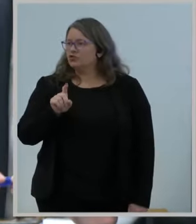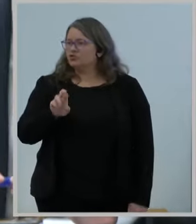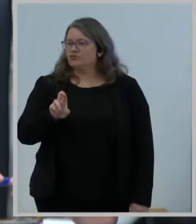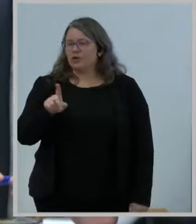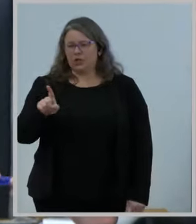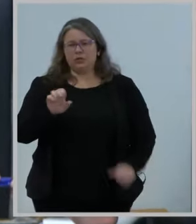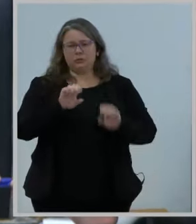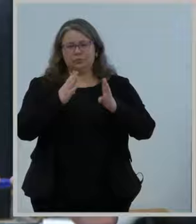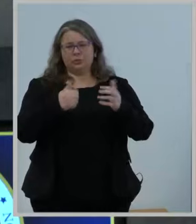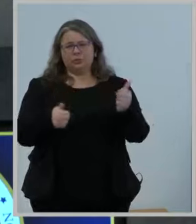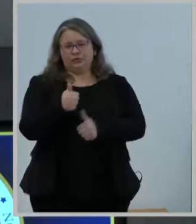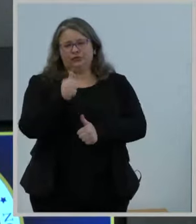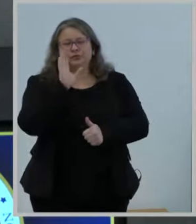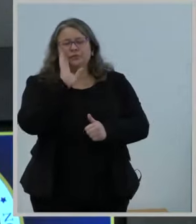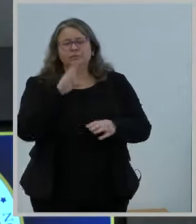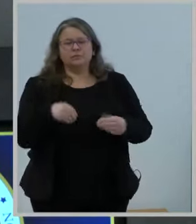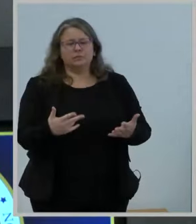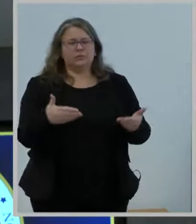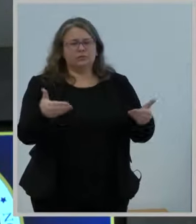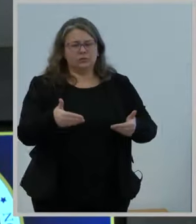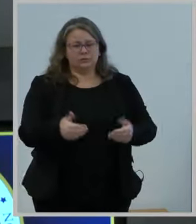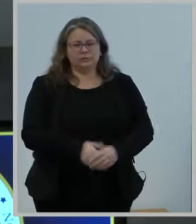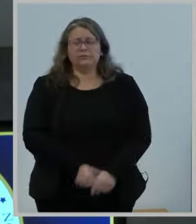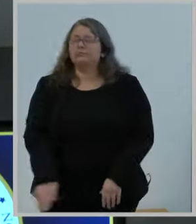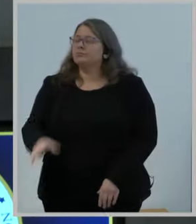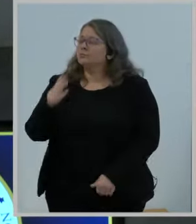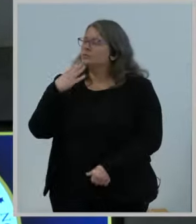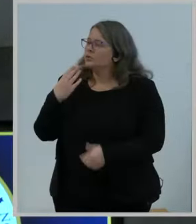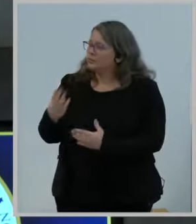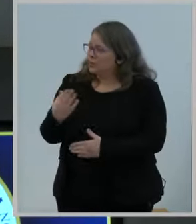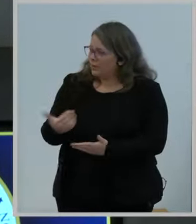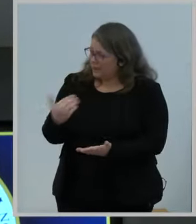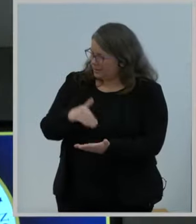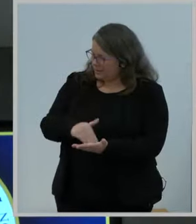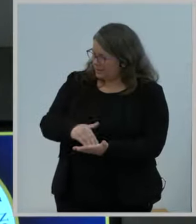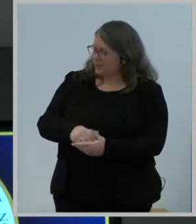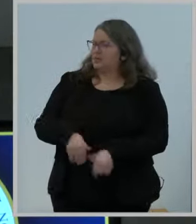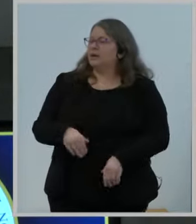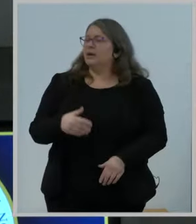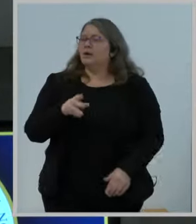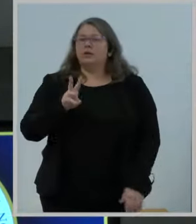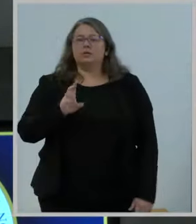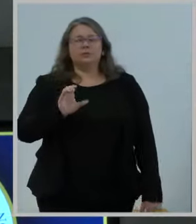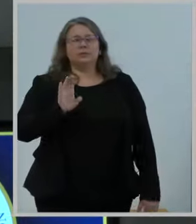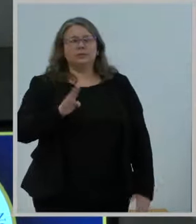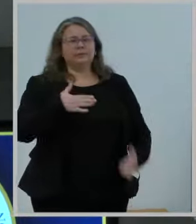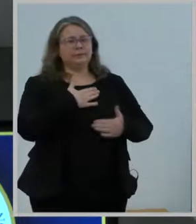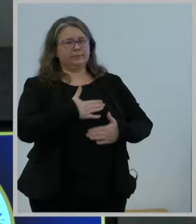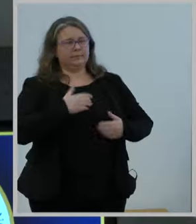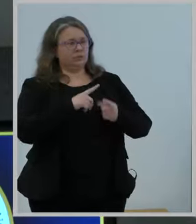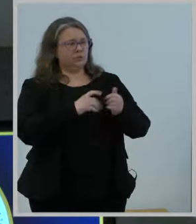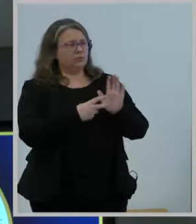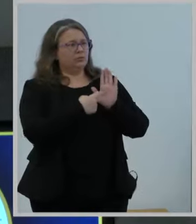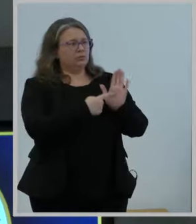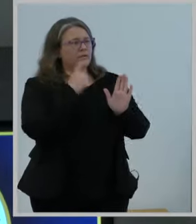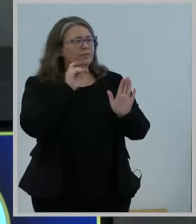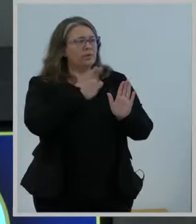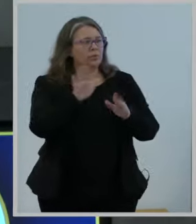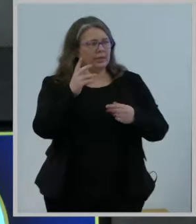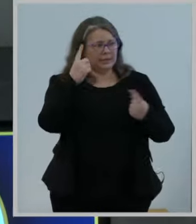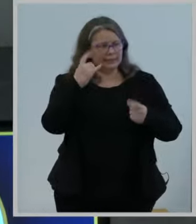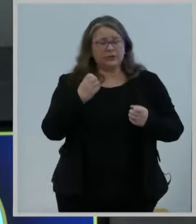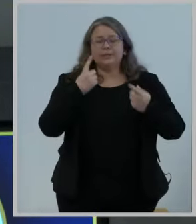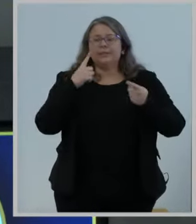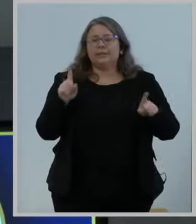Good morning again, Madam Chairwoman and Commissioners. The Wireline Competition Bureau is pleased to present for your consideration a declaratory ruling that, if